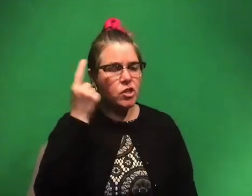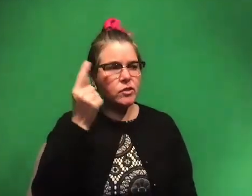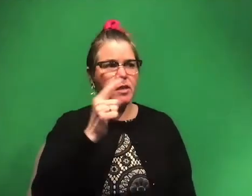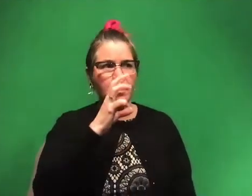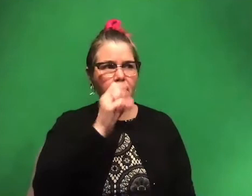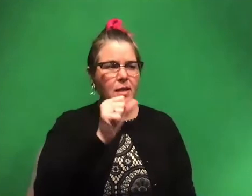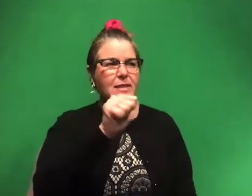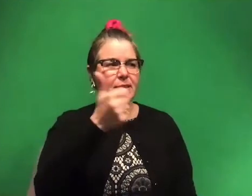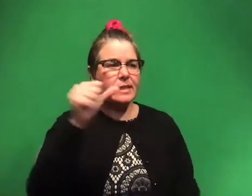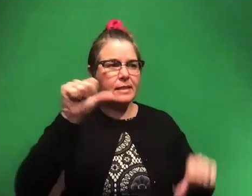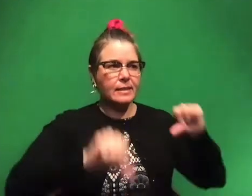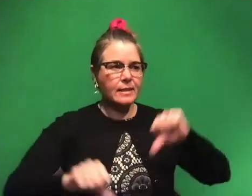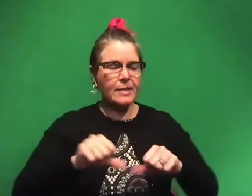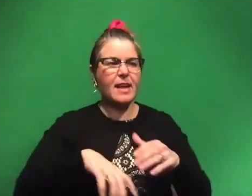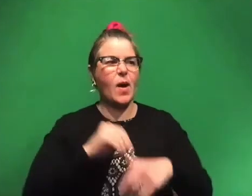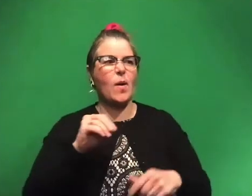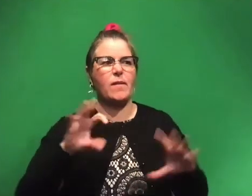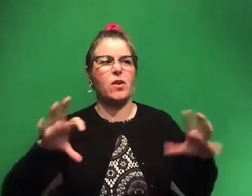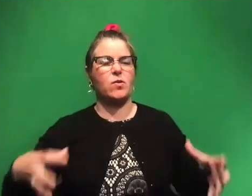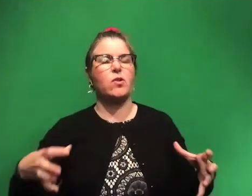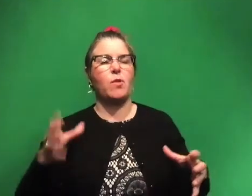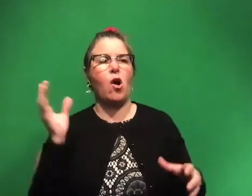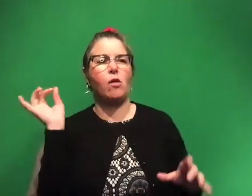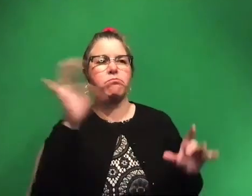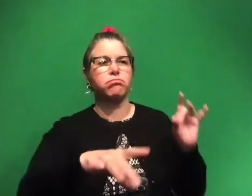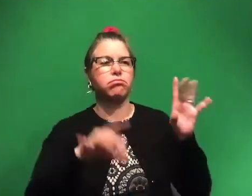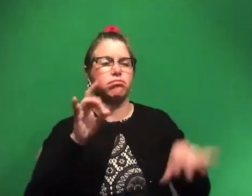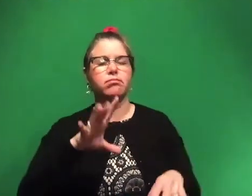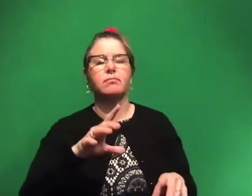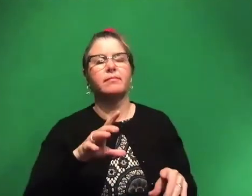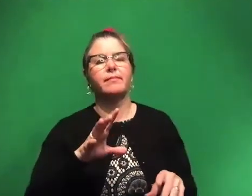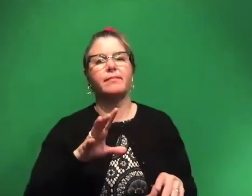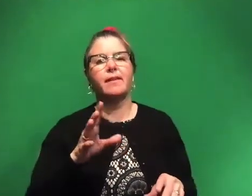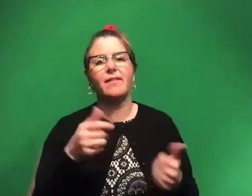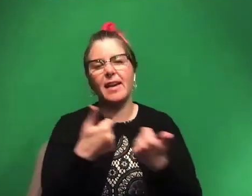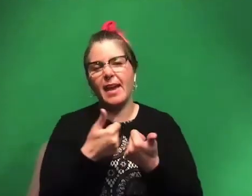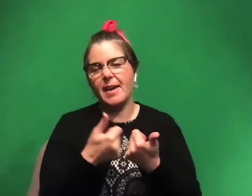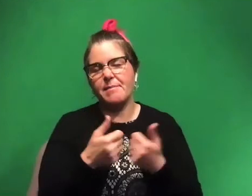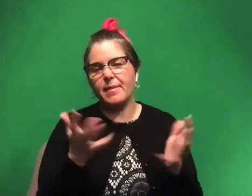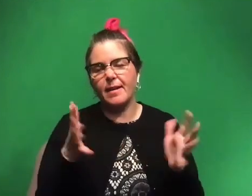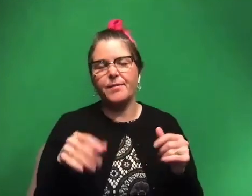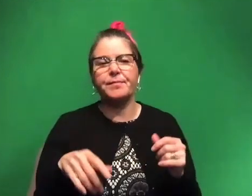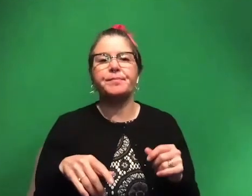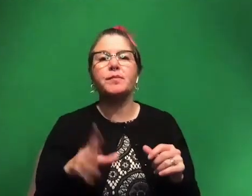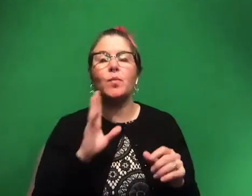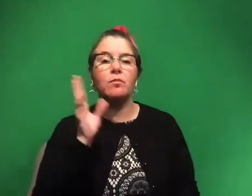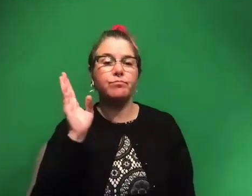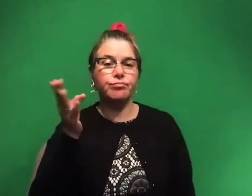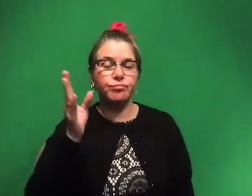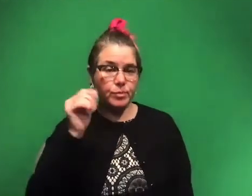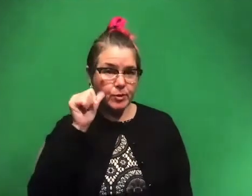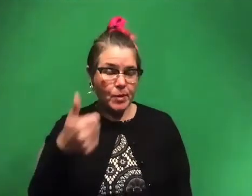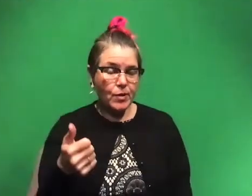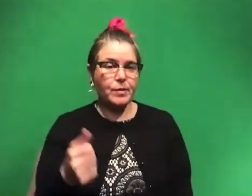scientists out of a group who all submitted, uh, for this, like, kind of game we're playing, um, are going to be presenting tomorrow,